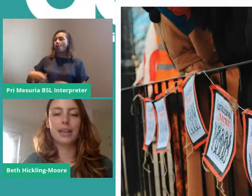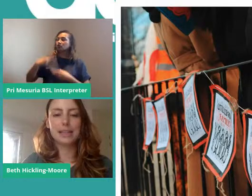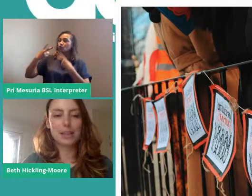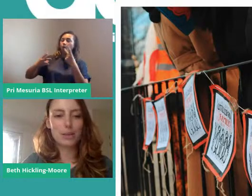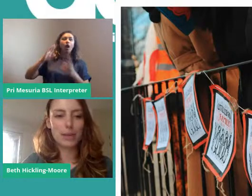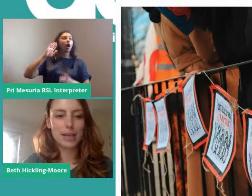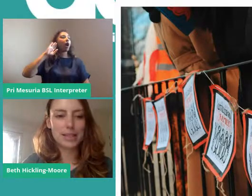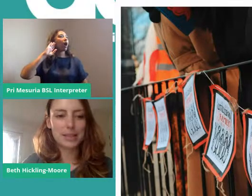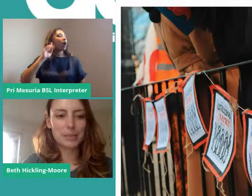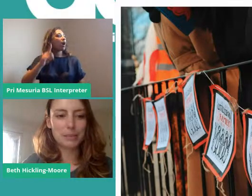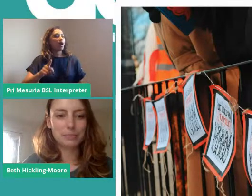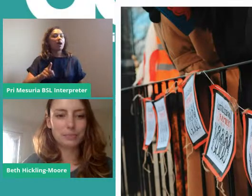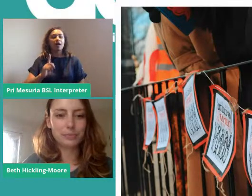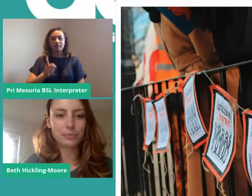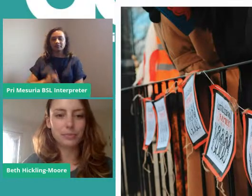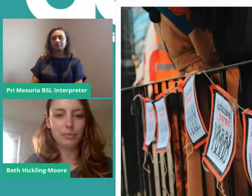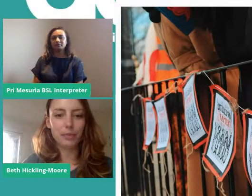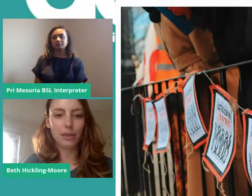Next slide, please.